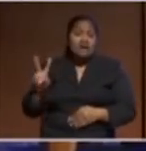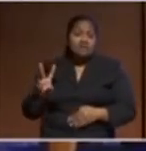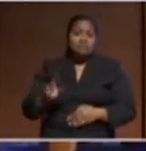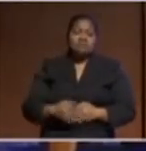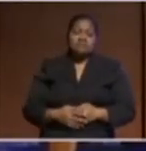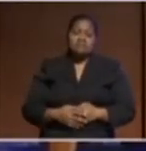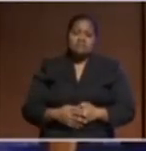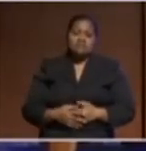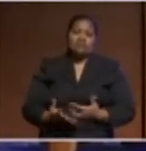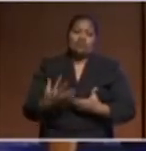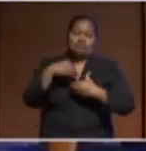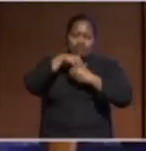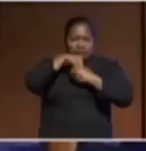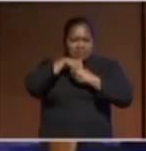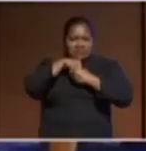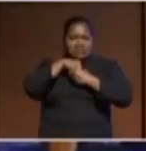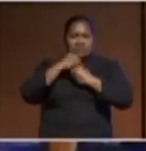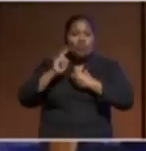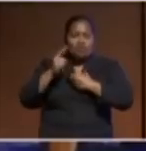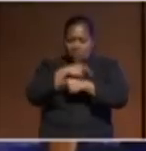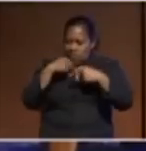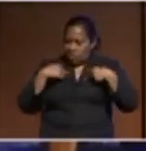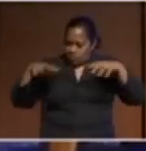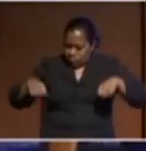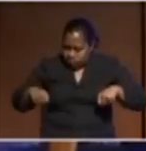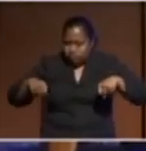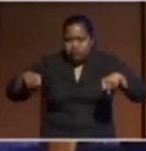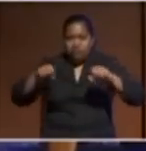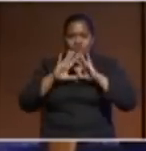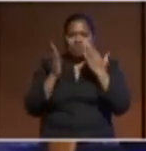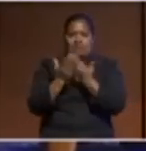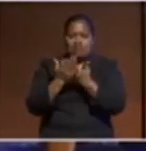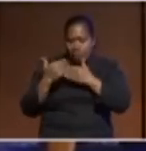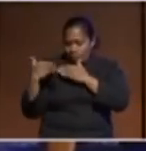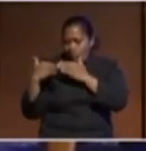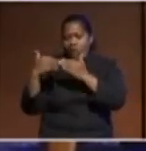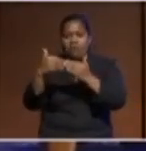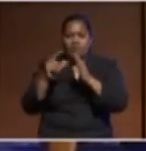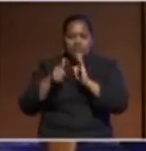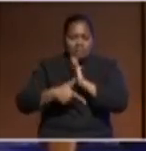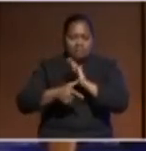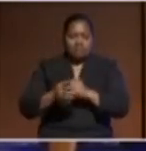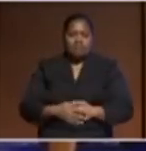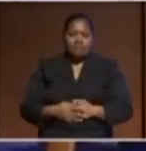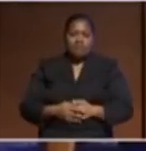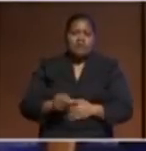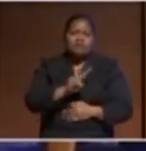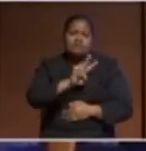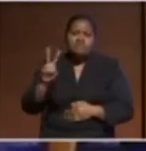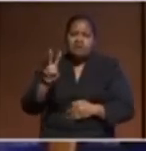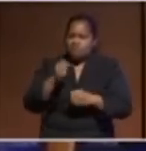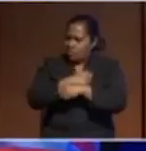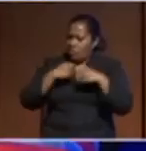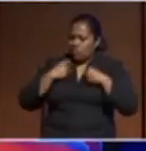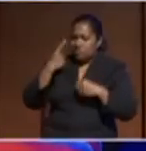that has held us together for all this time. The time-tested values that we have seen hold our communities